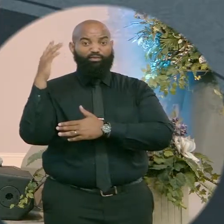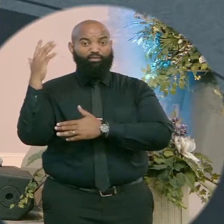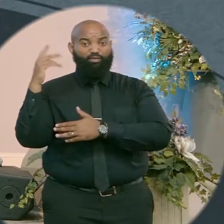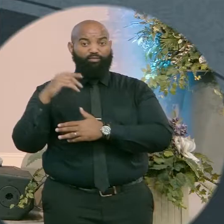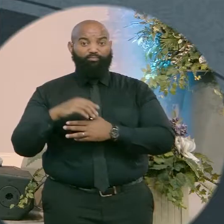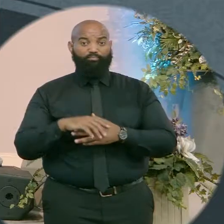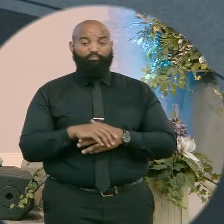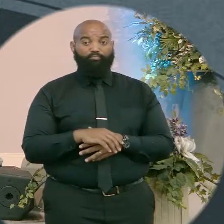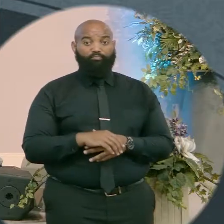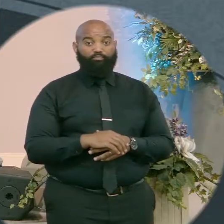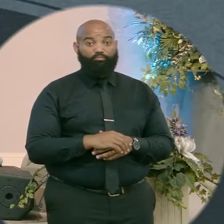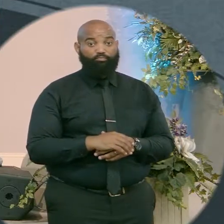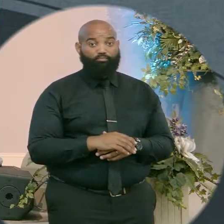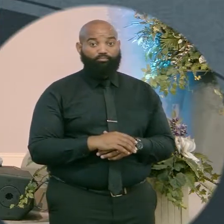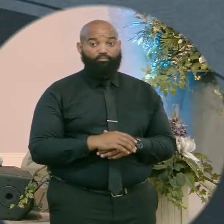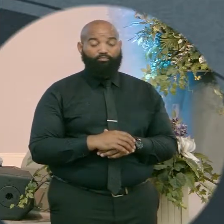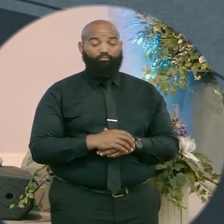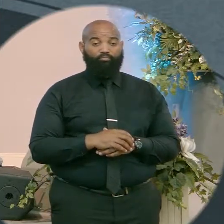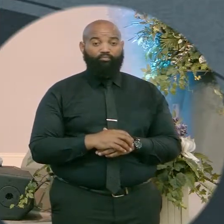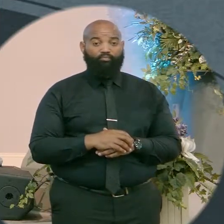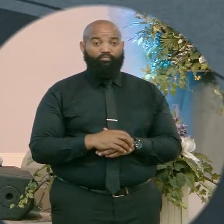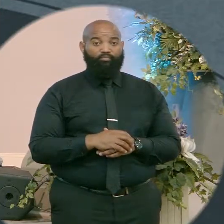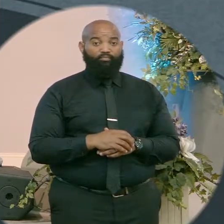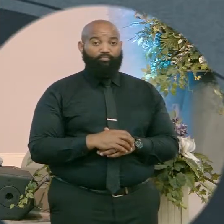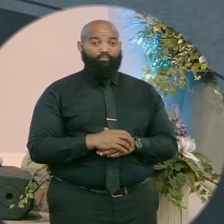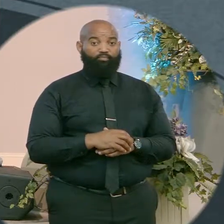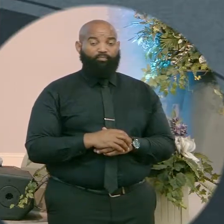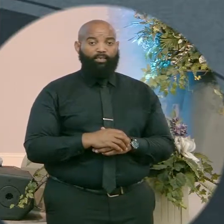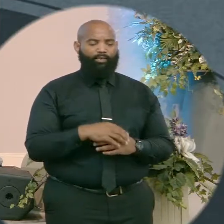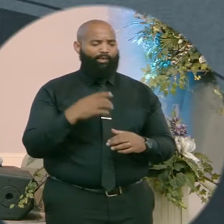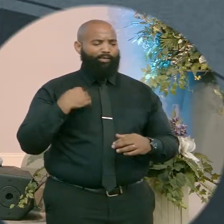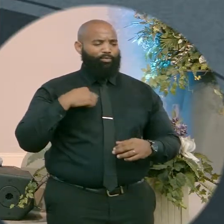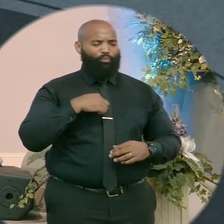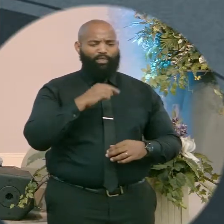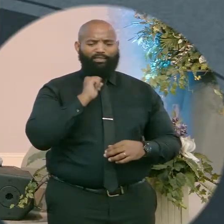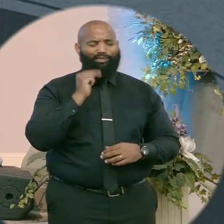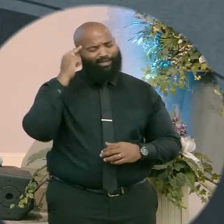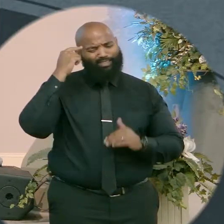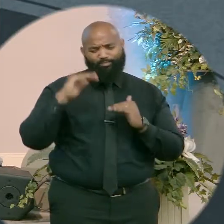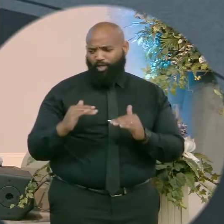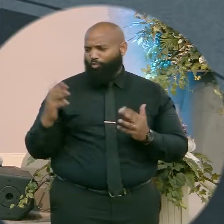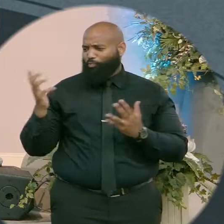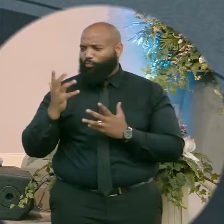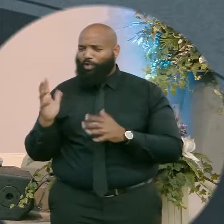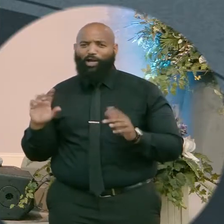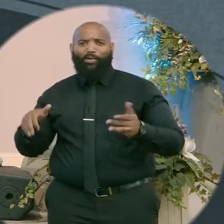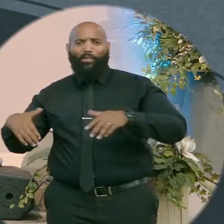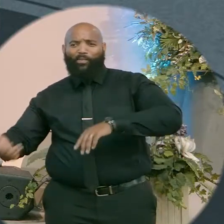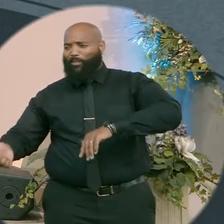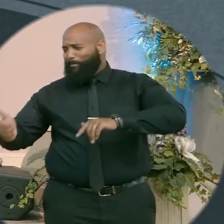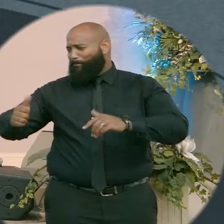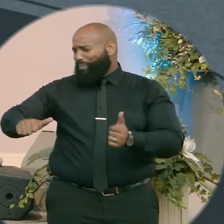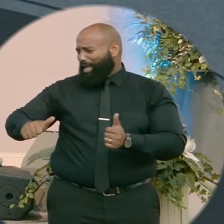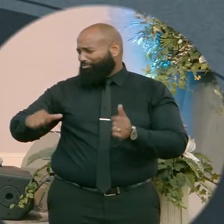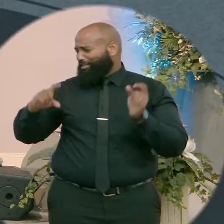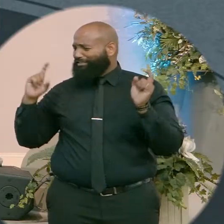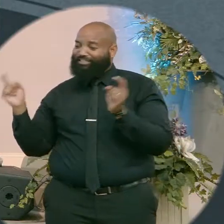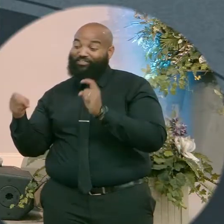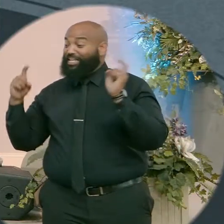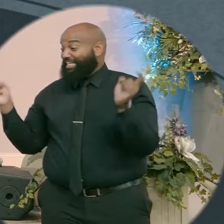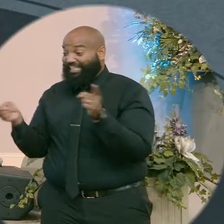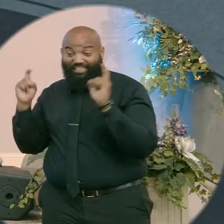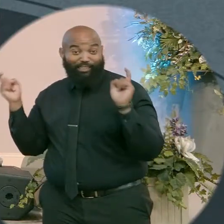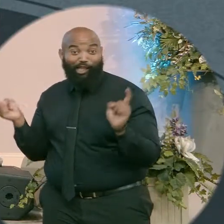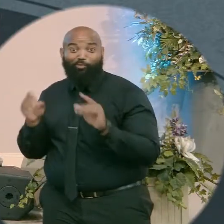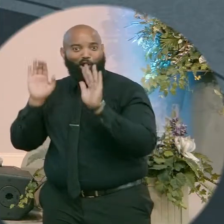appointment. This is what, think about it. This is not what we would have expected to happen after a glorious celebration. And God saying, this is my son. We would have,